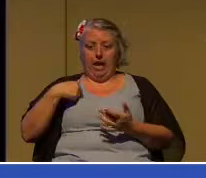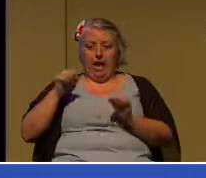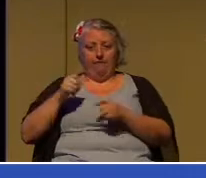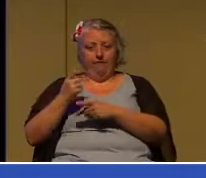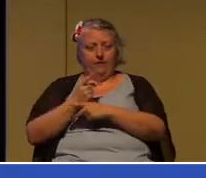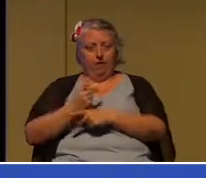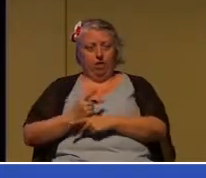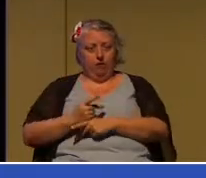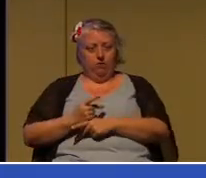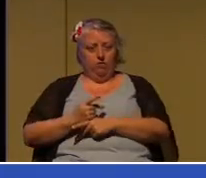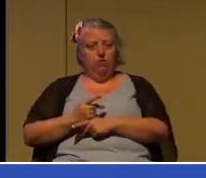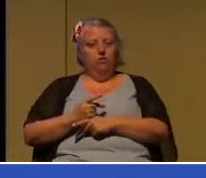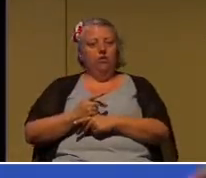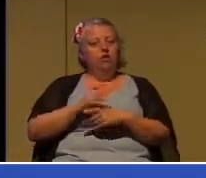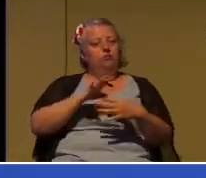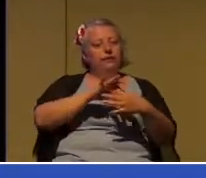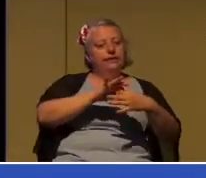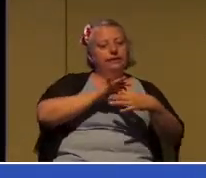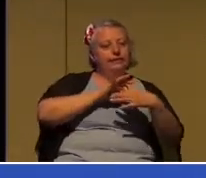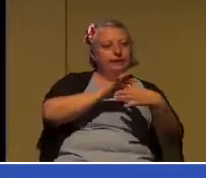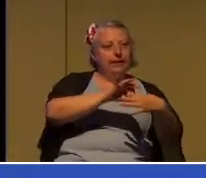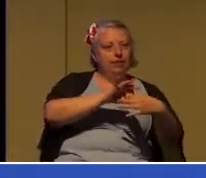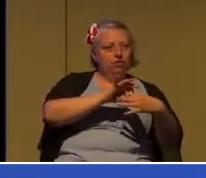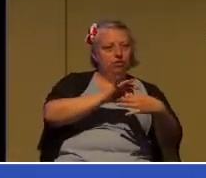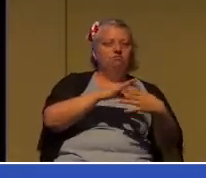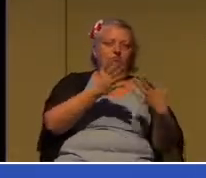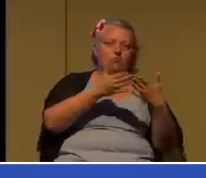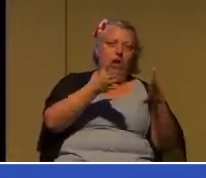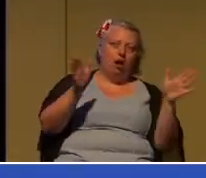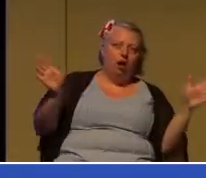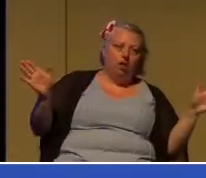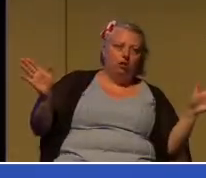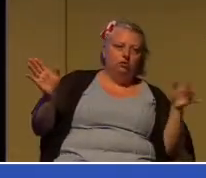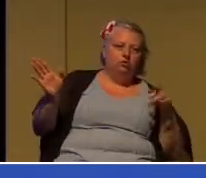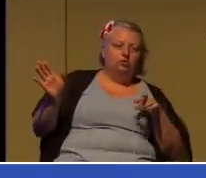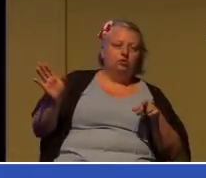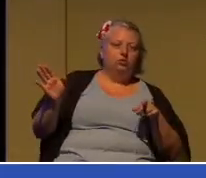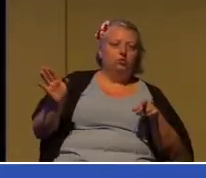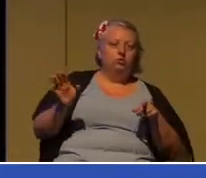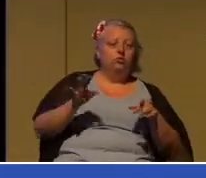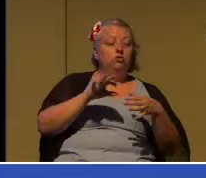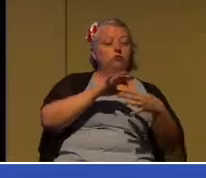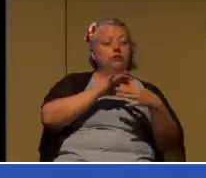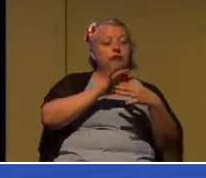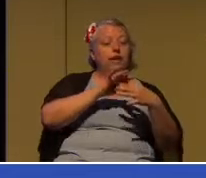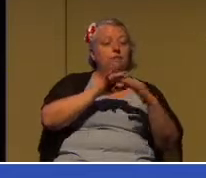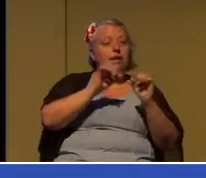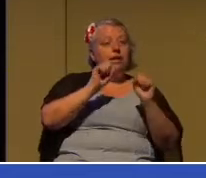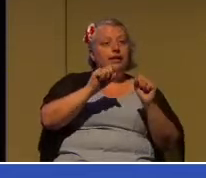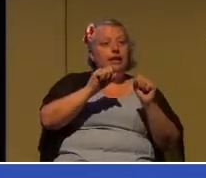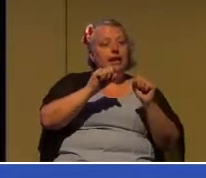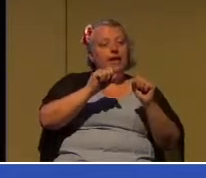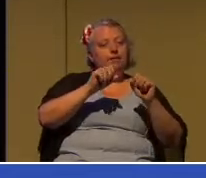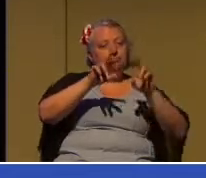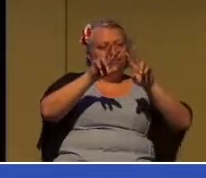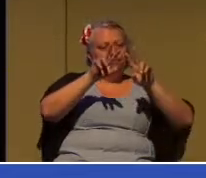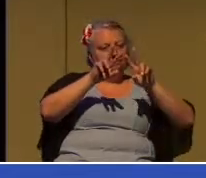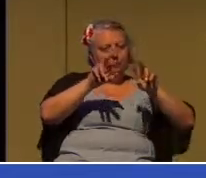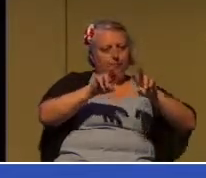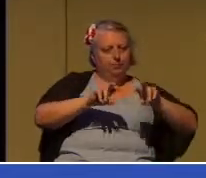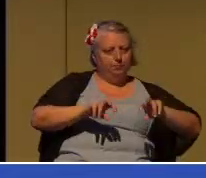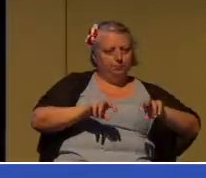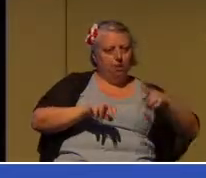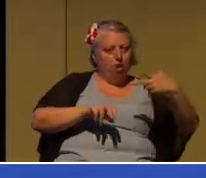relationships, broadly speaking, can be reduced to three specific